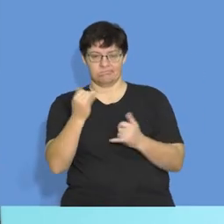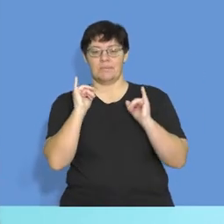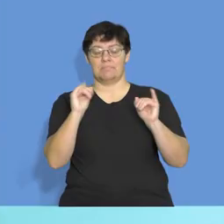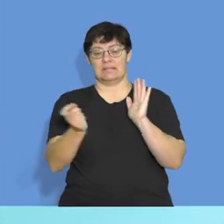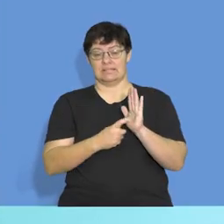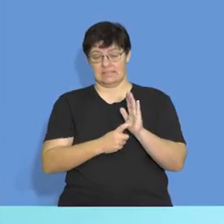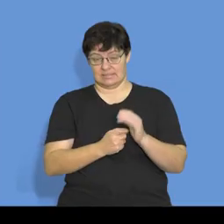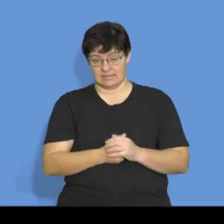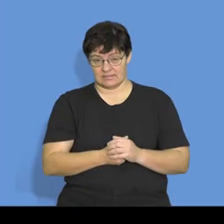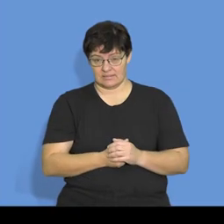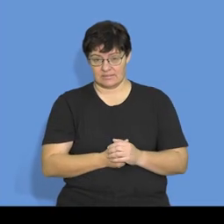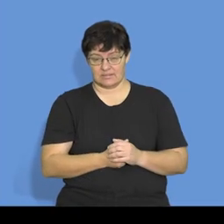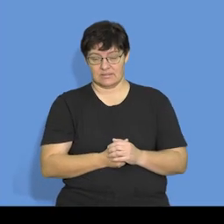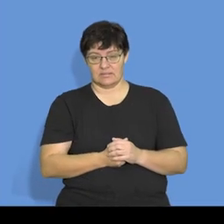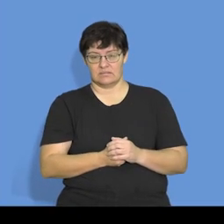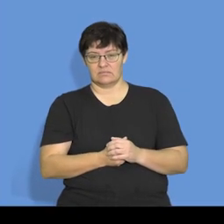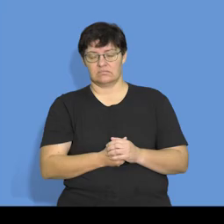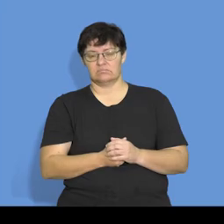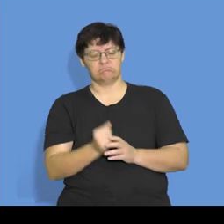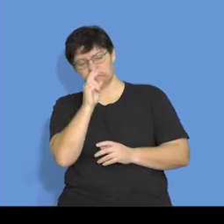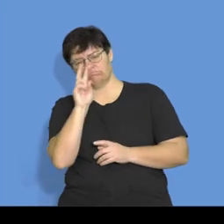Okay, now look at June.